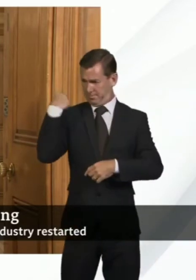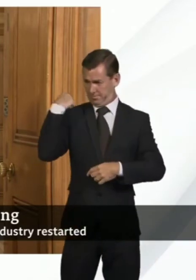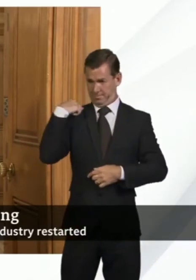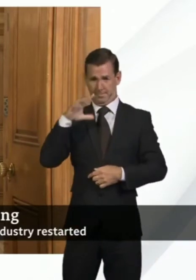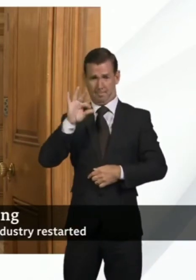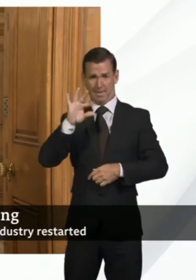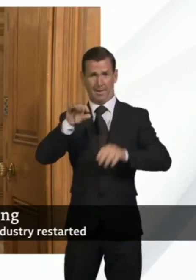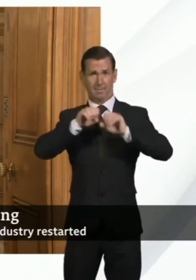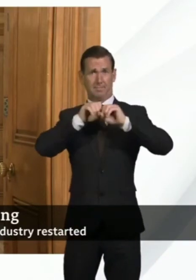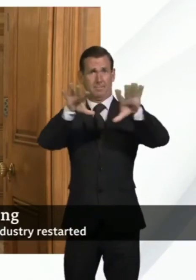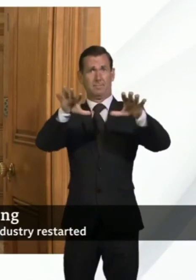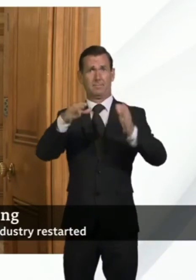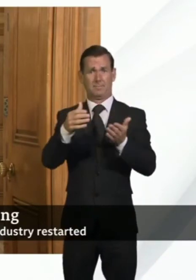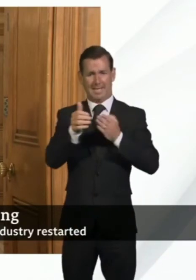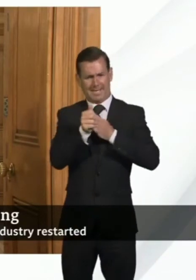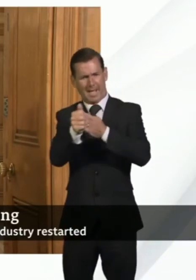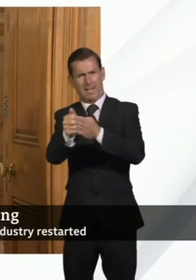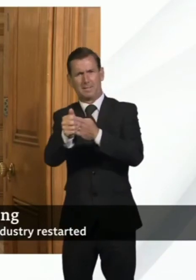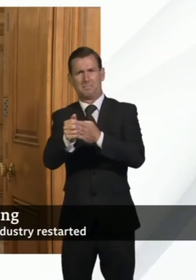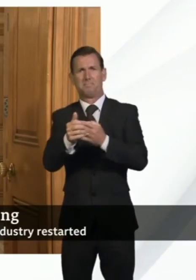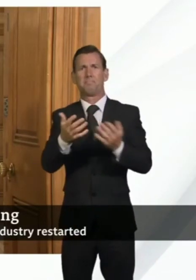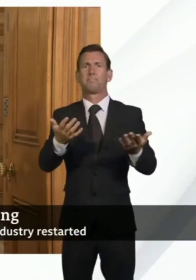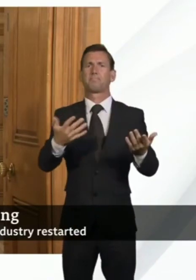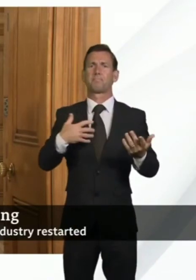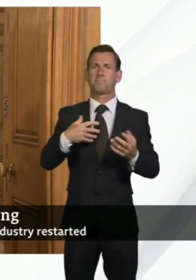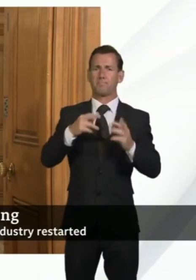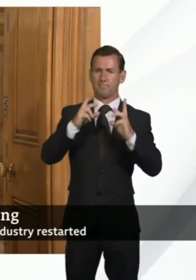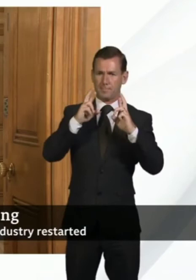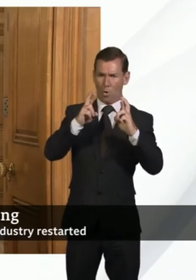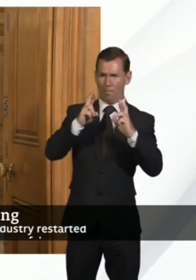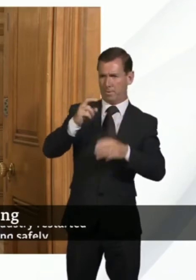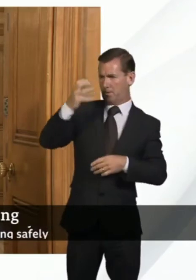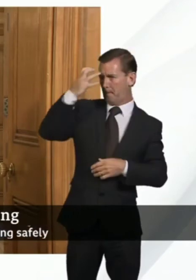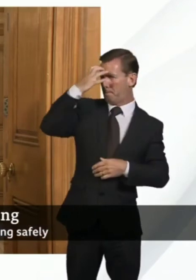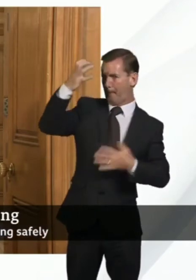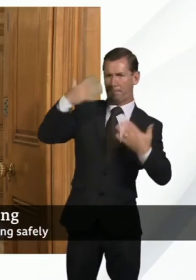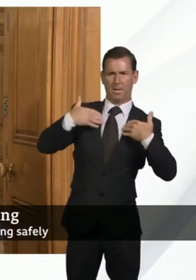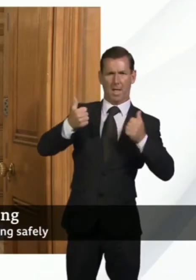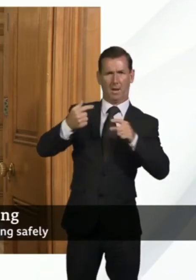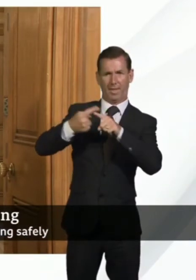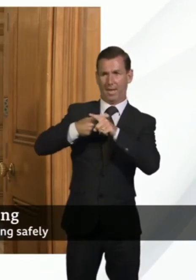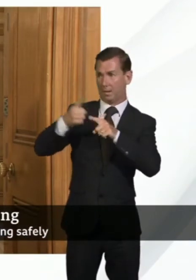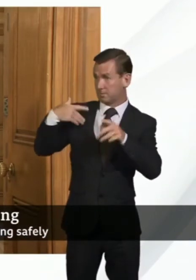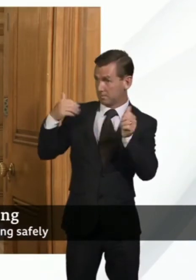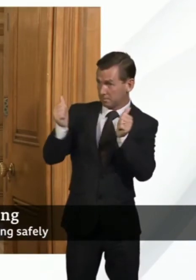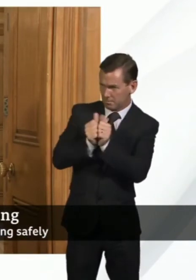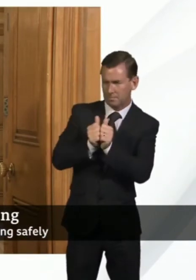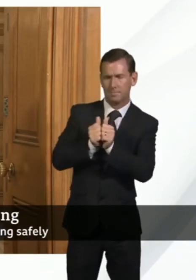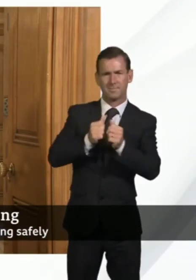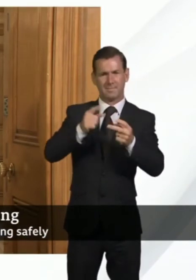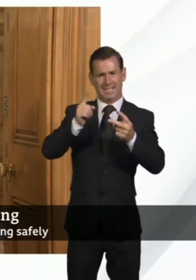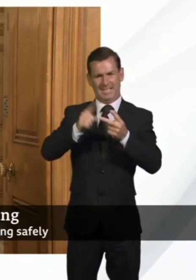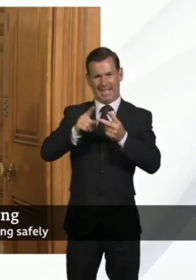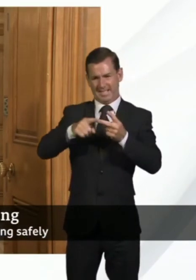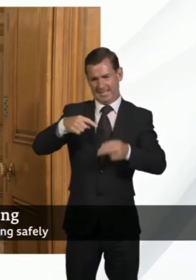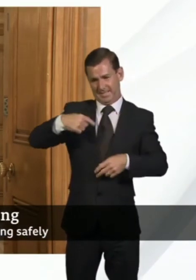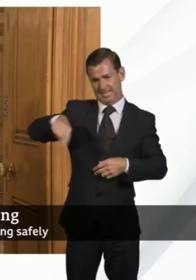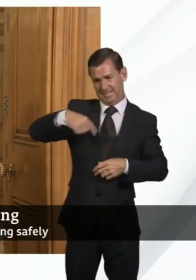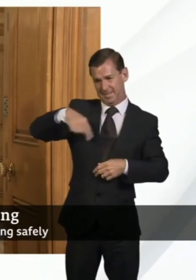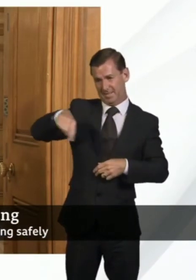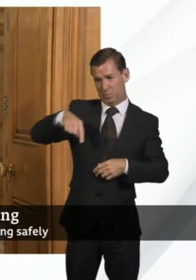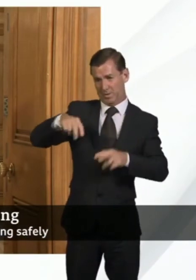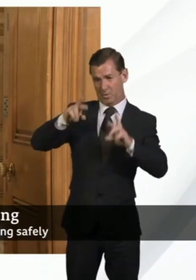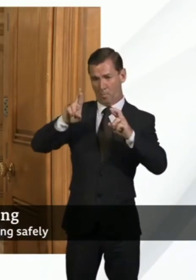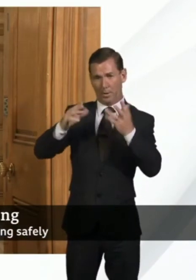I hope subject to the sign off by Public Health England and others we will then later this week very shortly